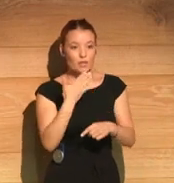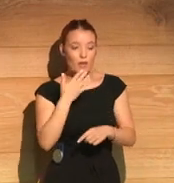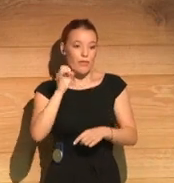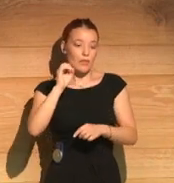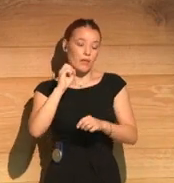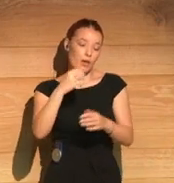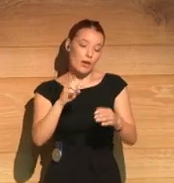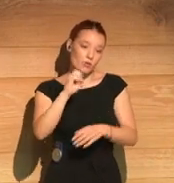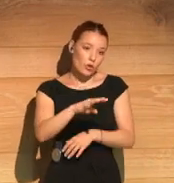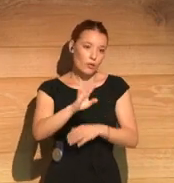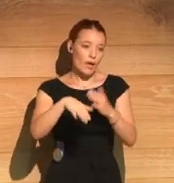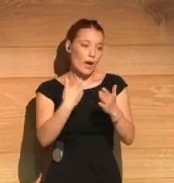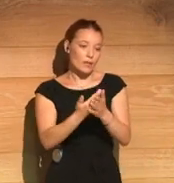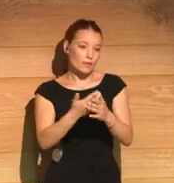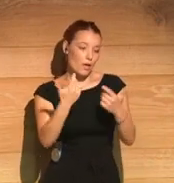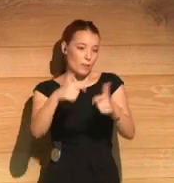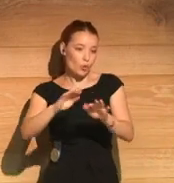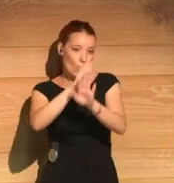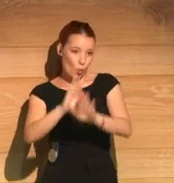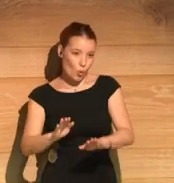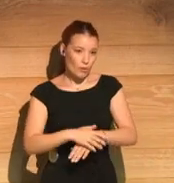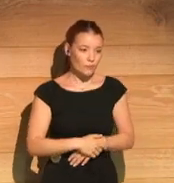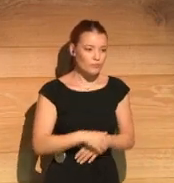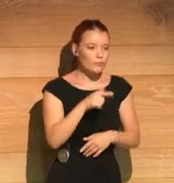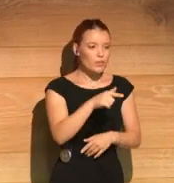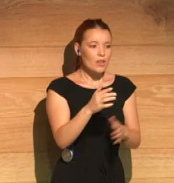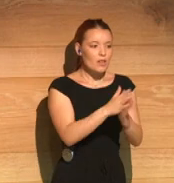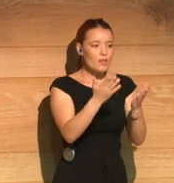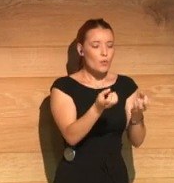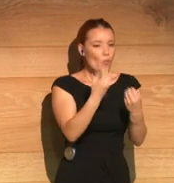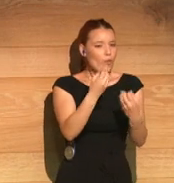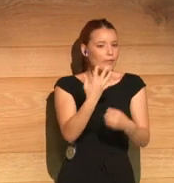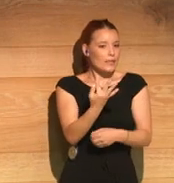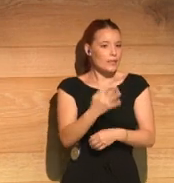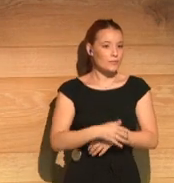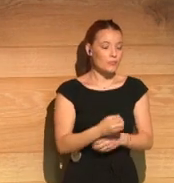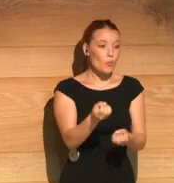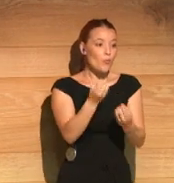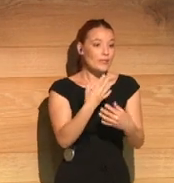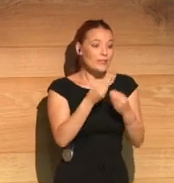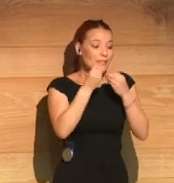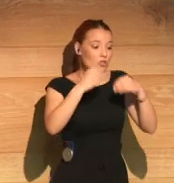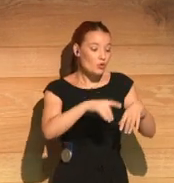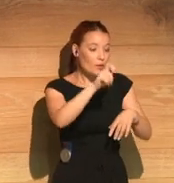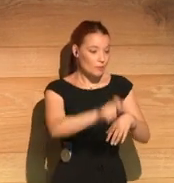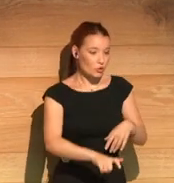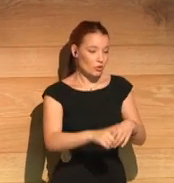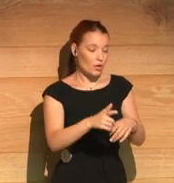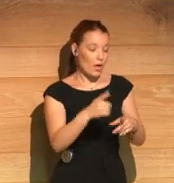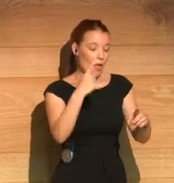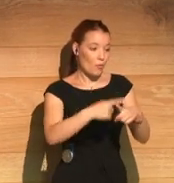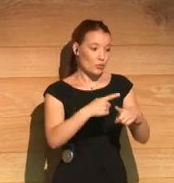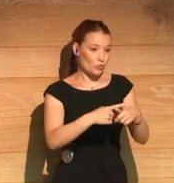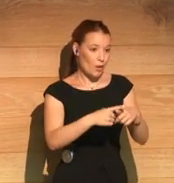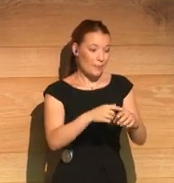so forth, right up to the last chapter. So what does the Hearts and Visible Furies tell us? Well, it talks about an Irish